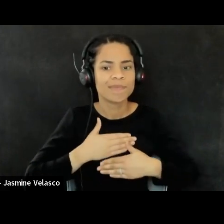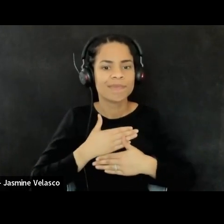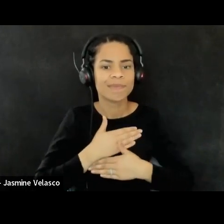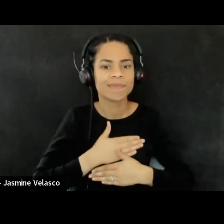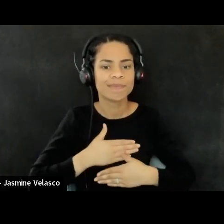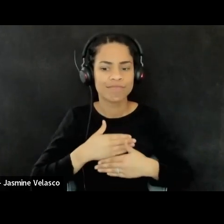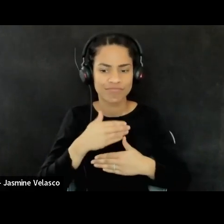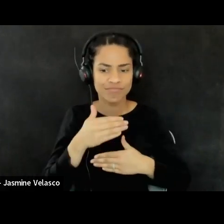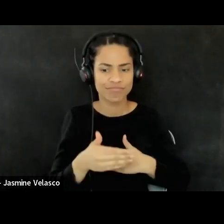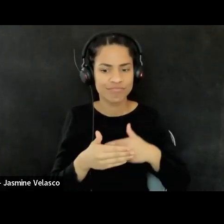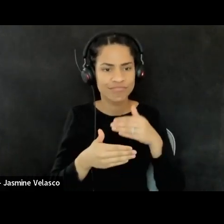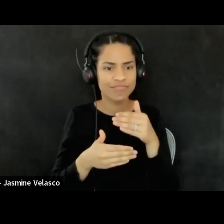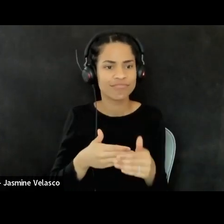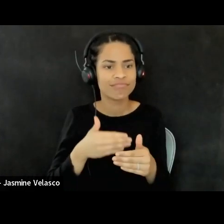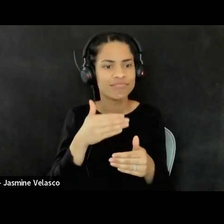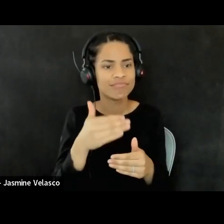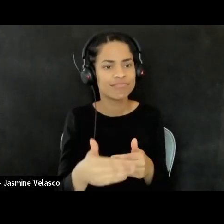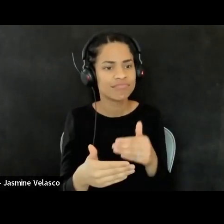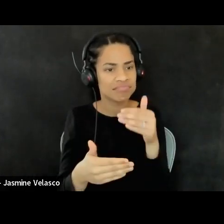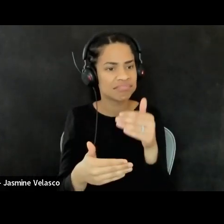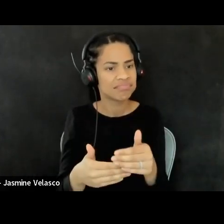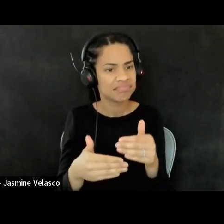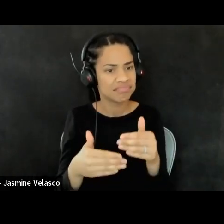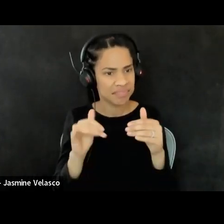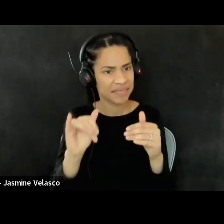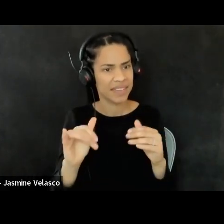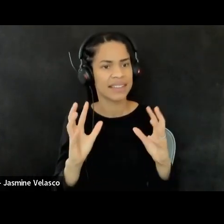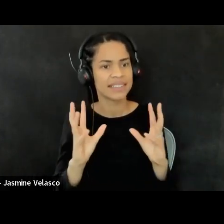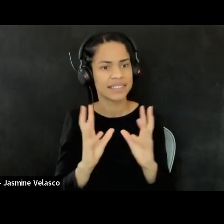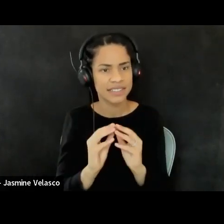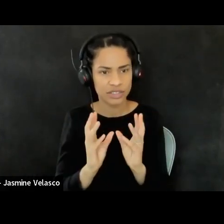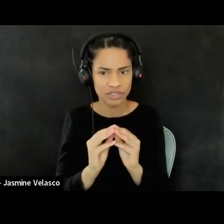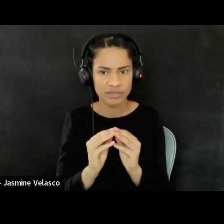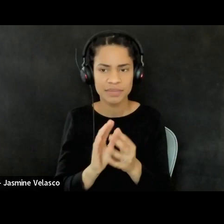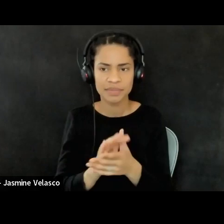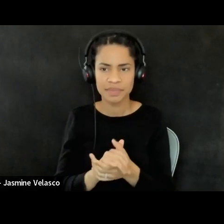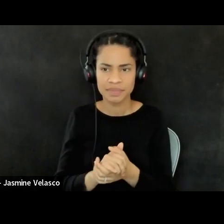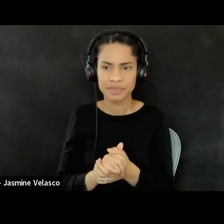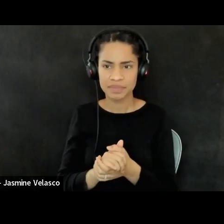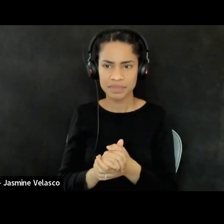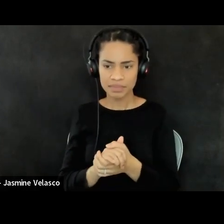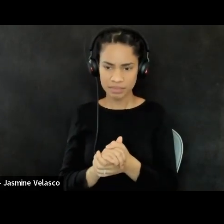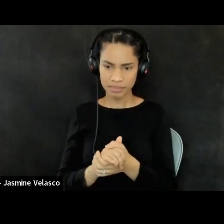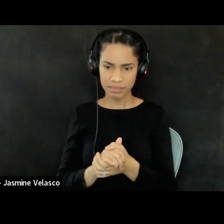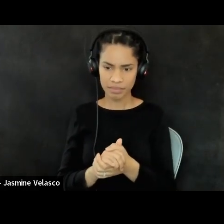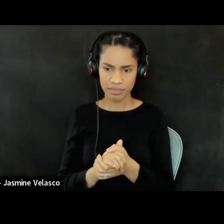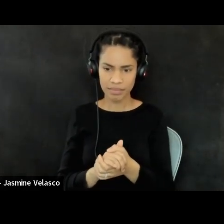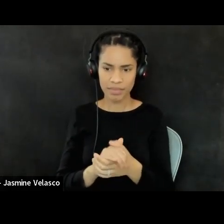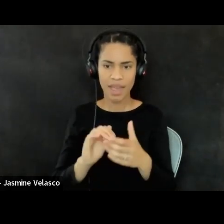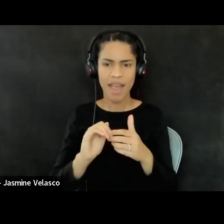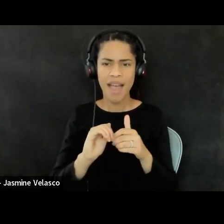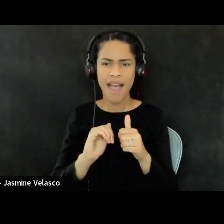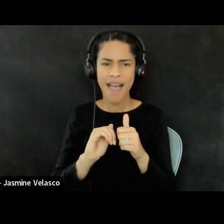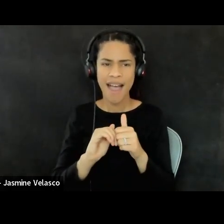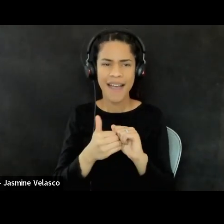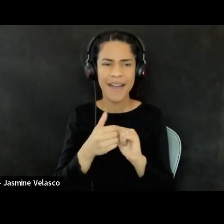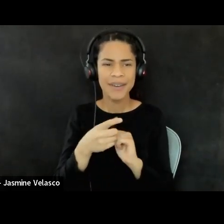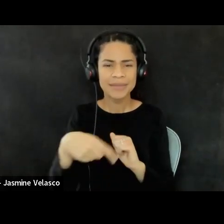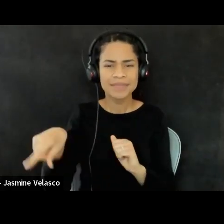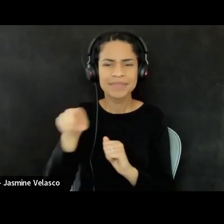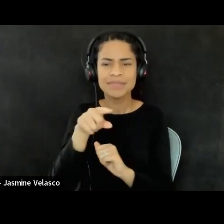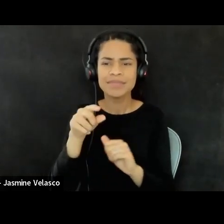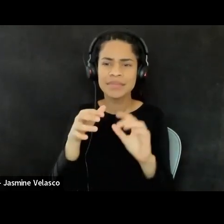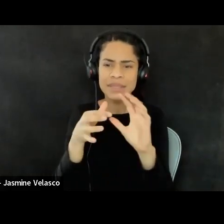the pacing of this session that we just had, um, the deliberate way in which you have all spoken